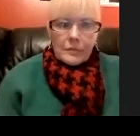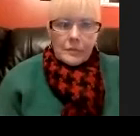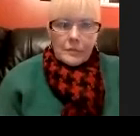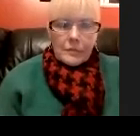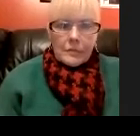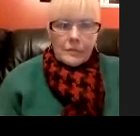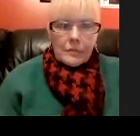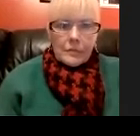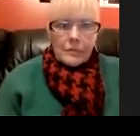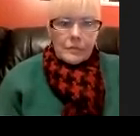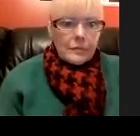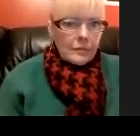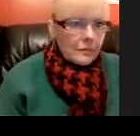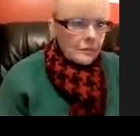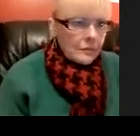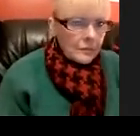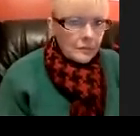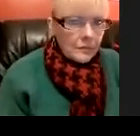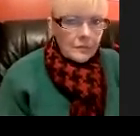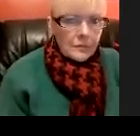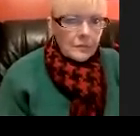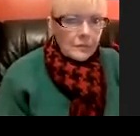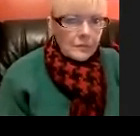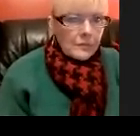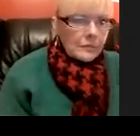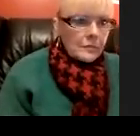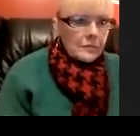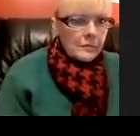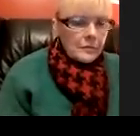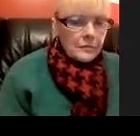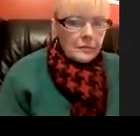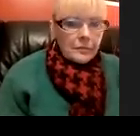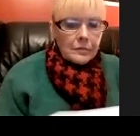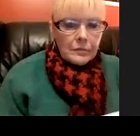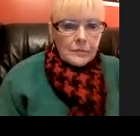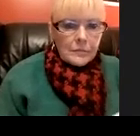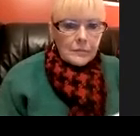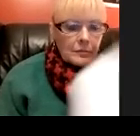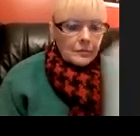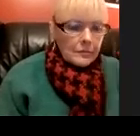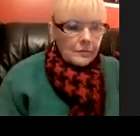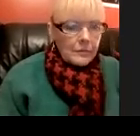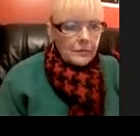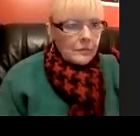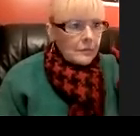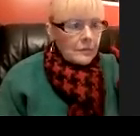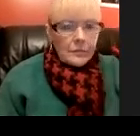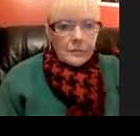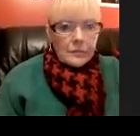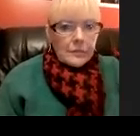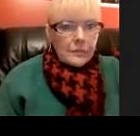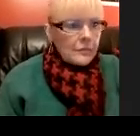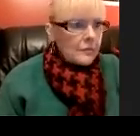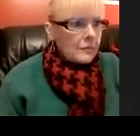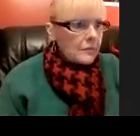have lost me lynn is been in there that i just can't see her um maybe me lynn uh i may have